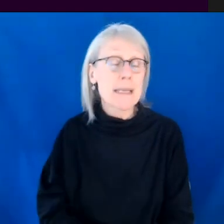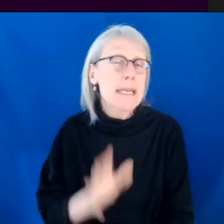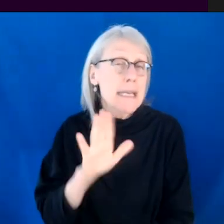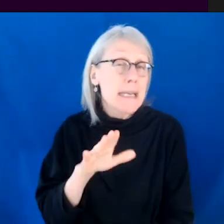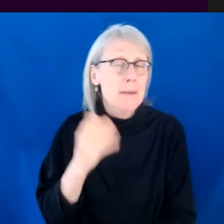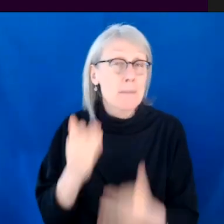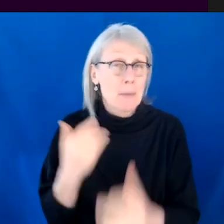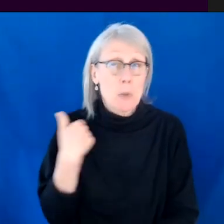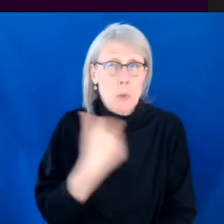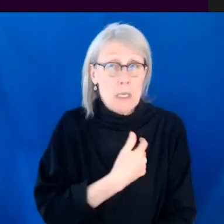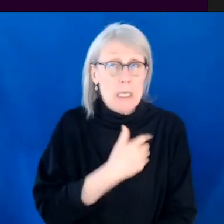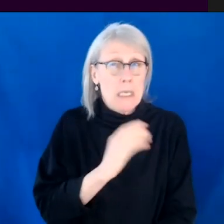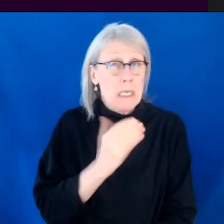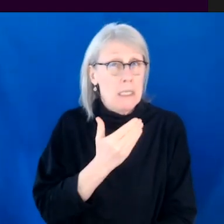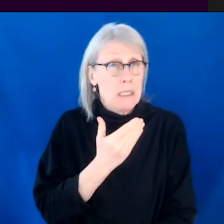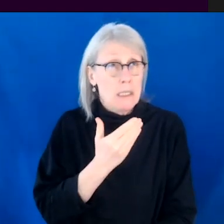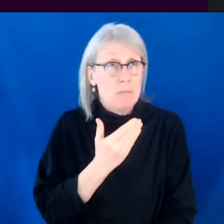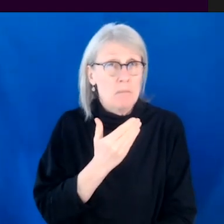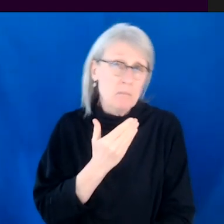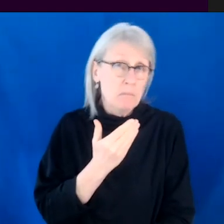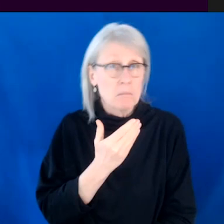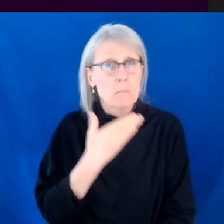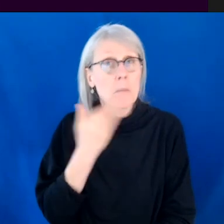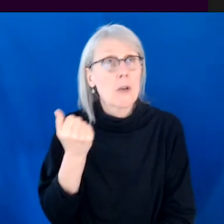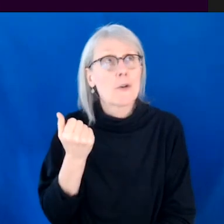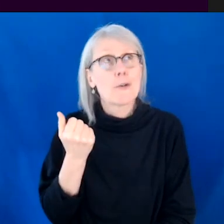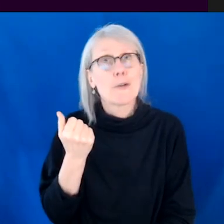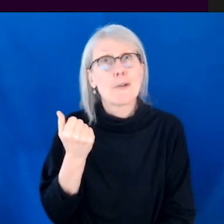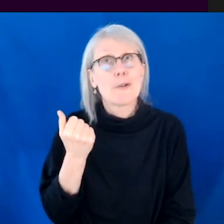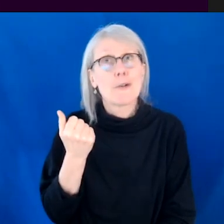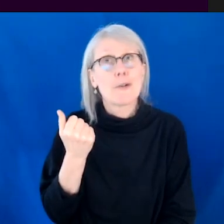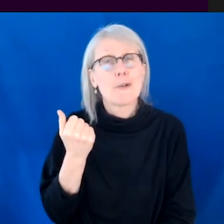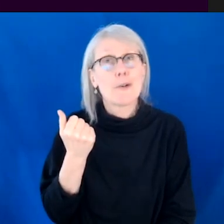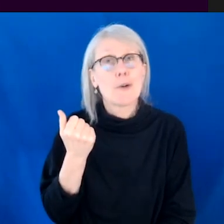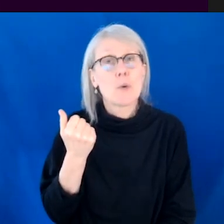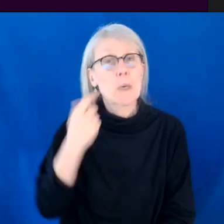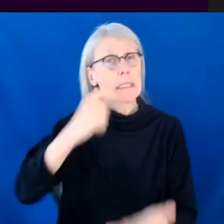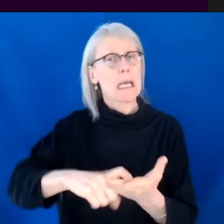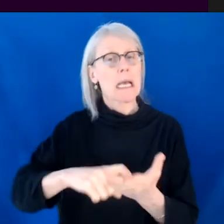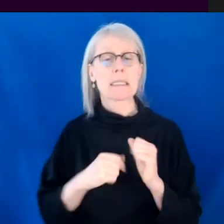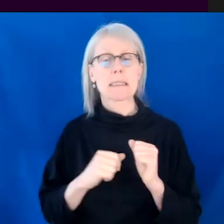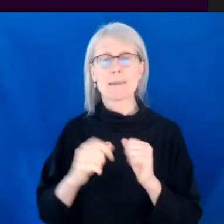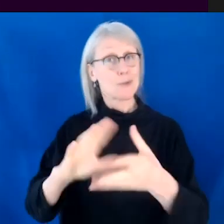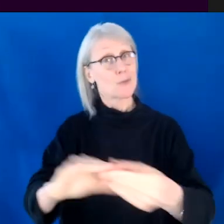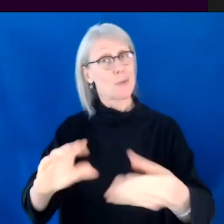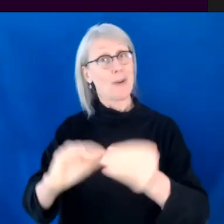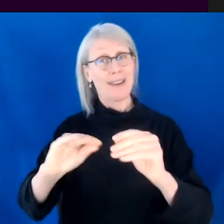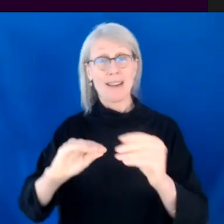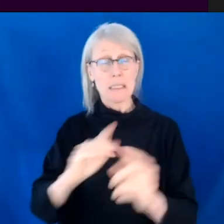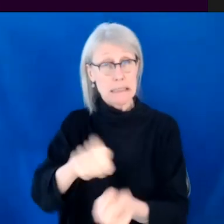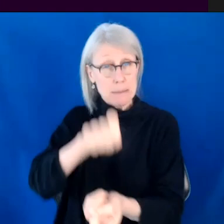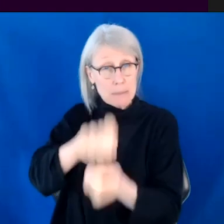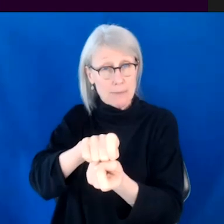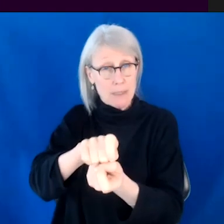understand is that, um, there are themes even within a story that's very specific